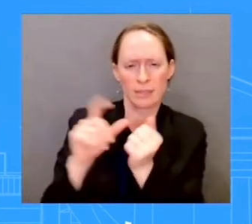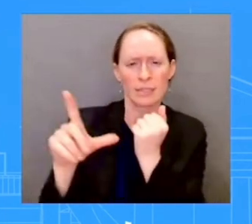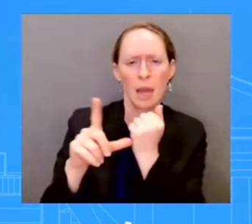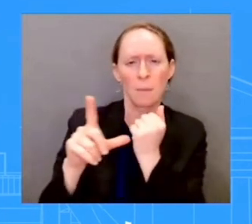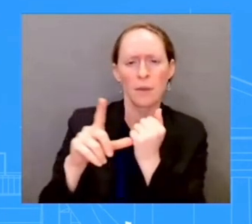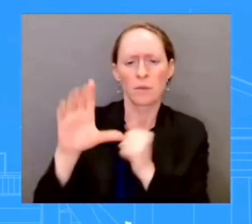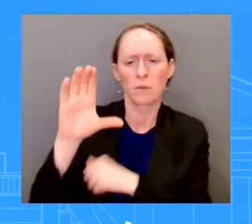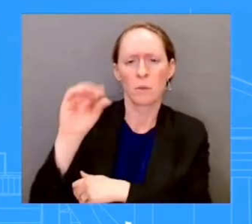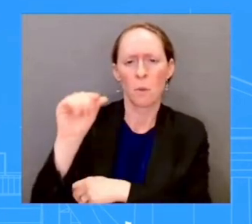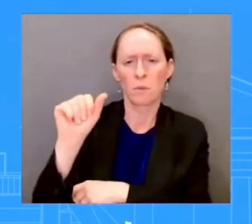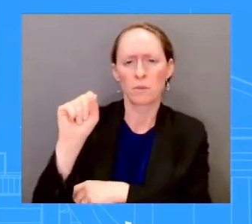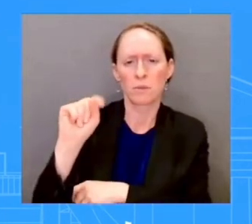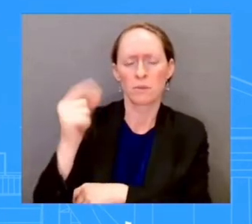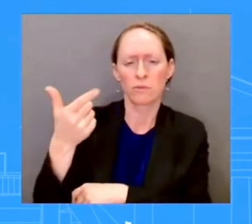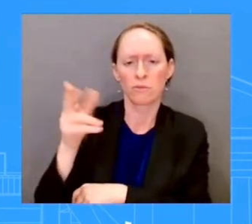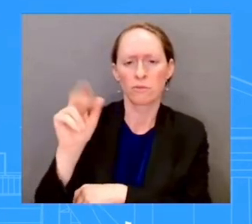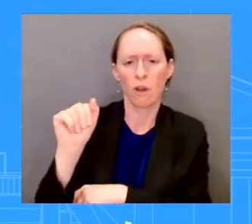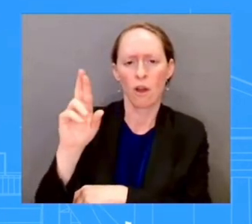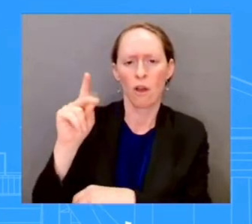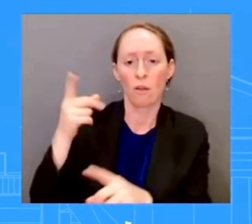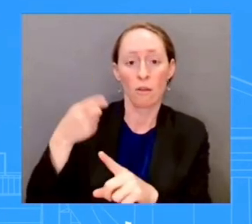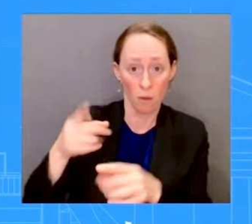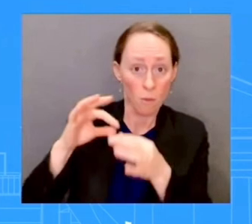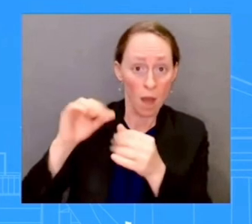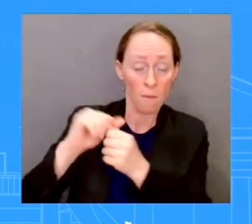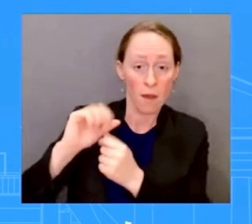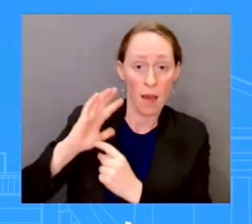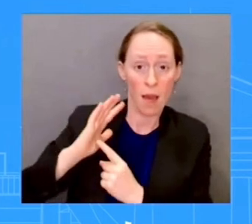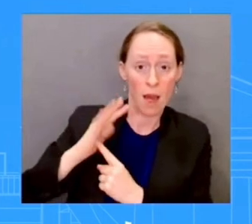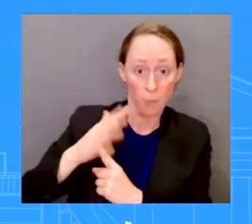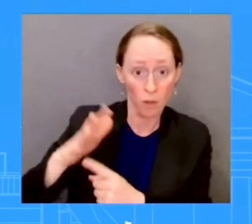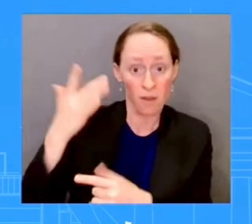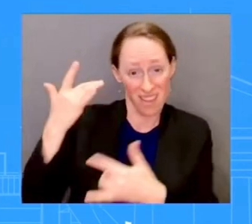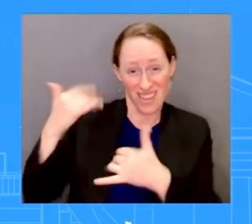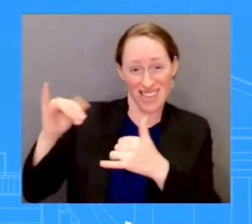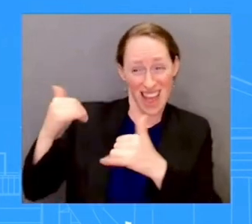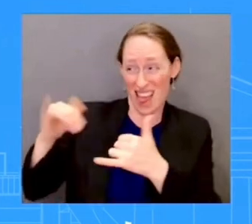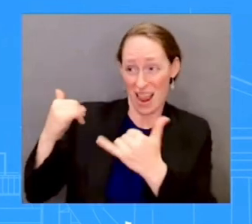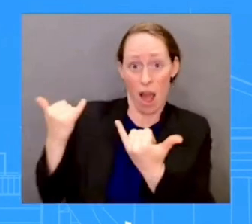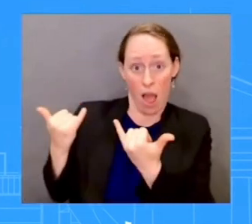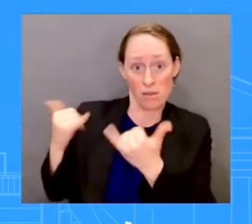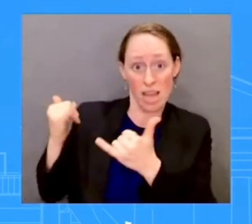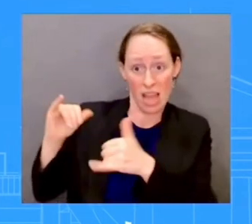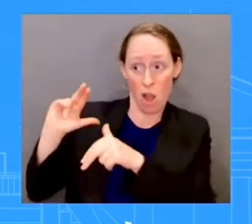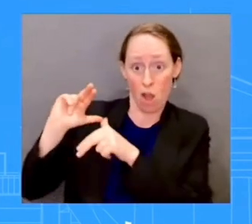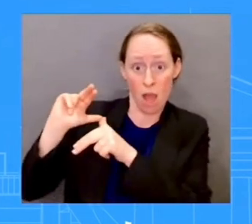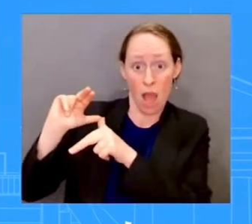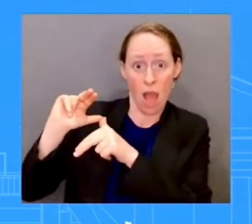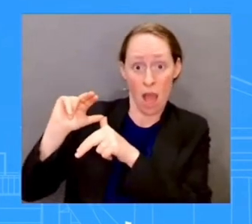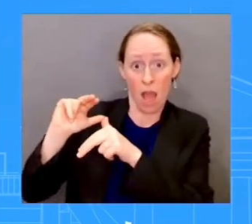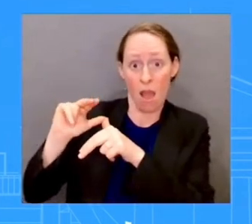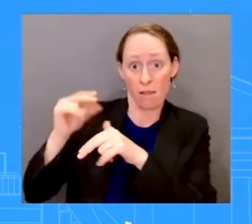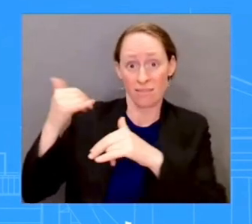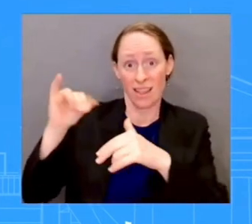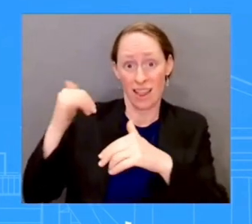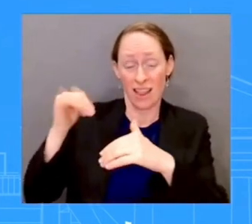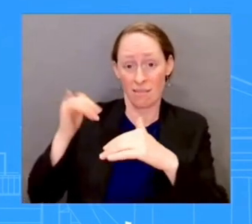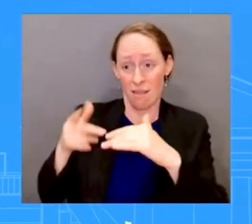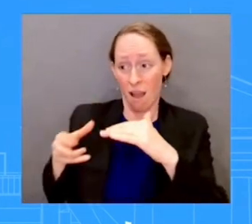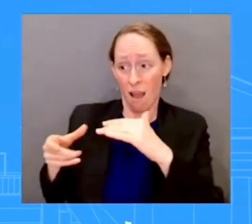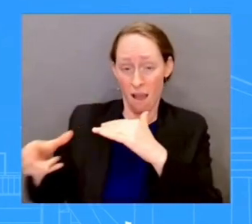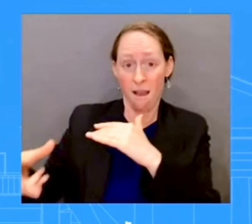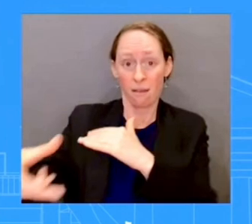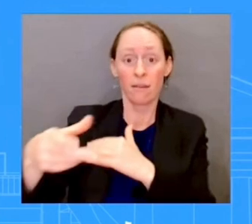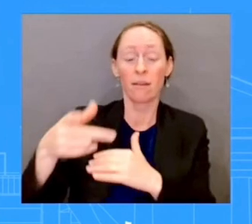order to be able to rescue people who may need their assistance. So, as you've heard, the President did